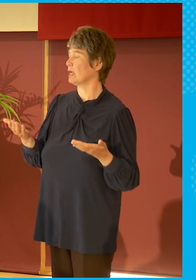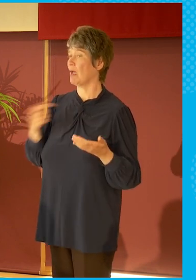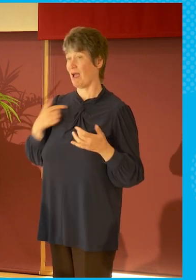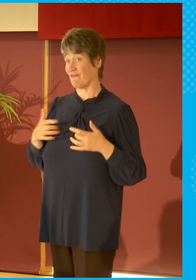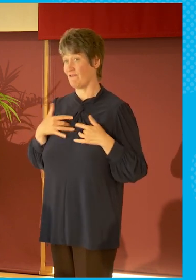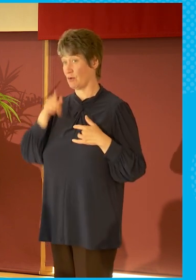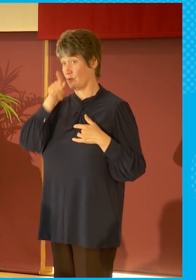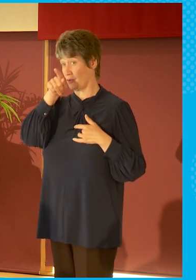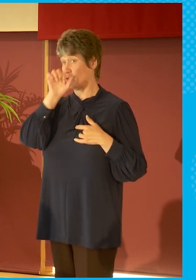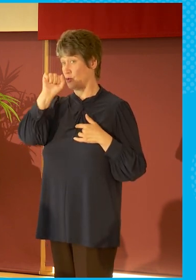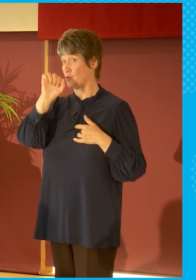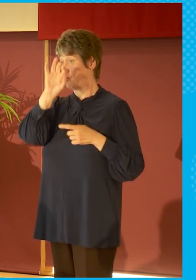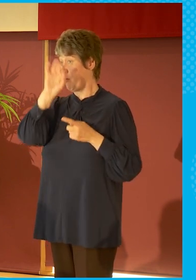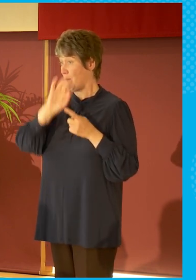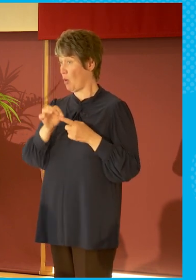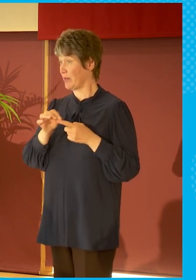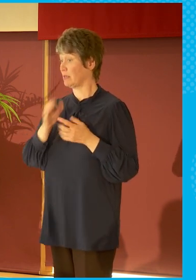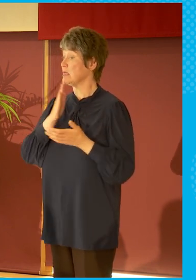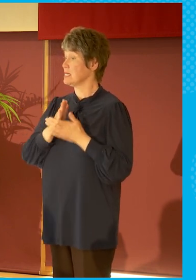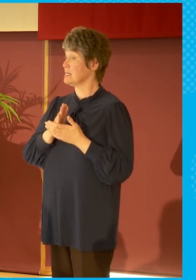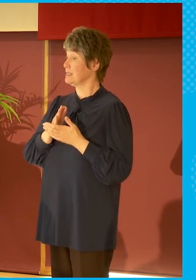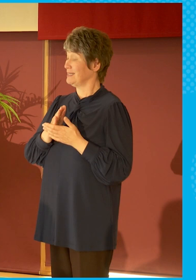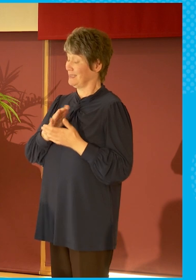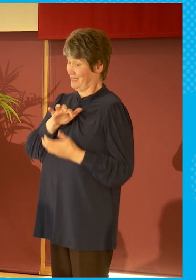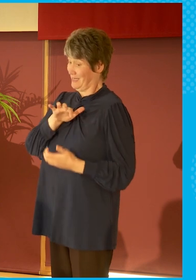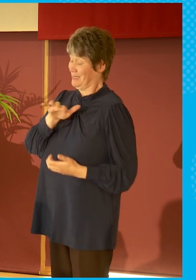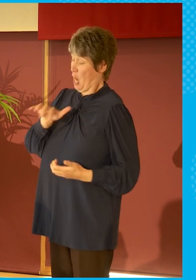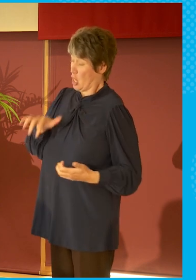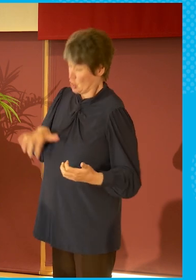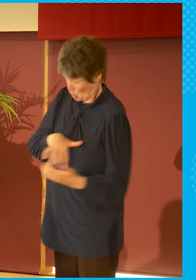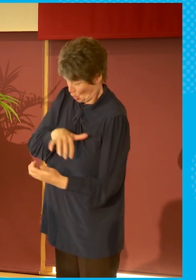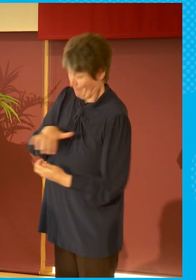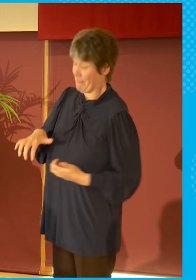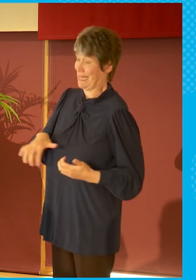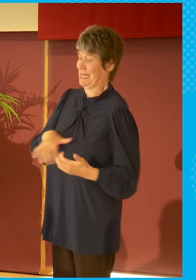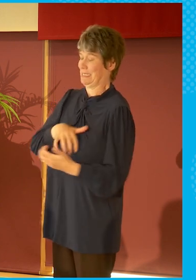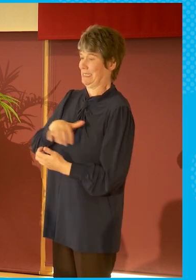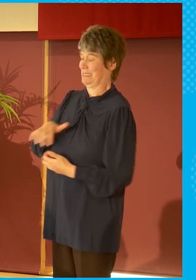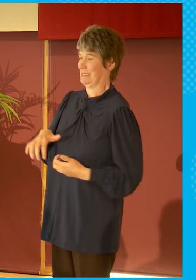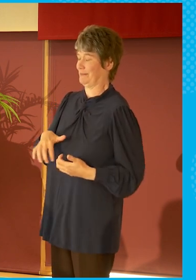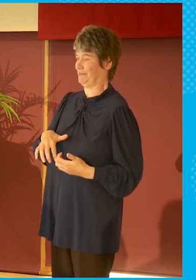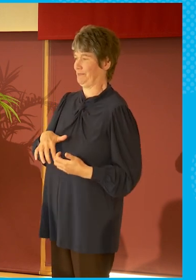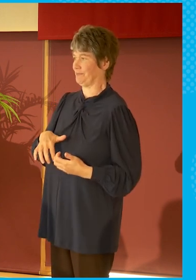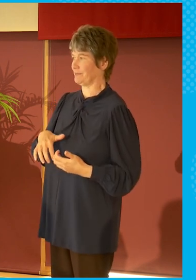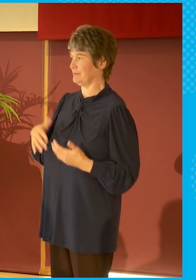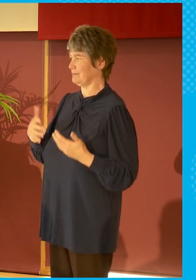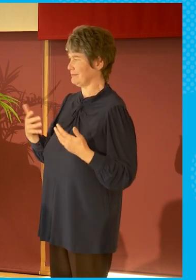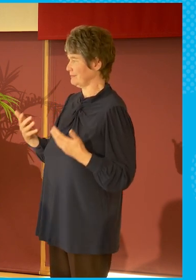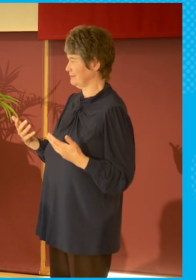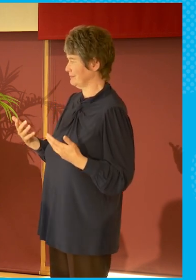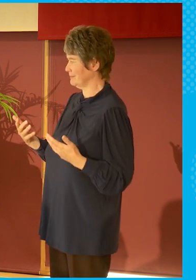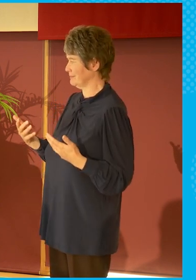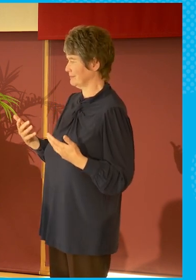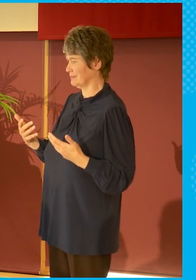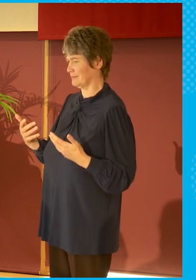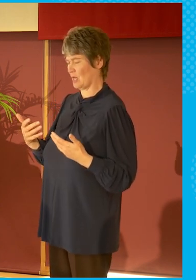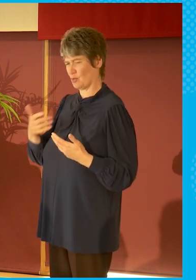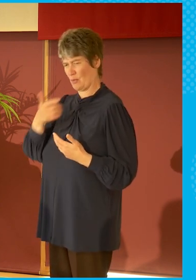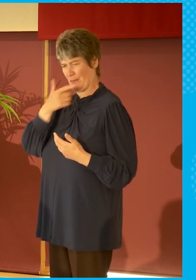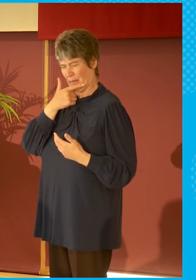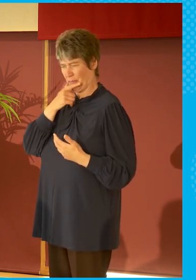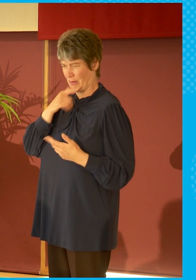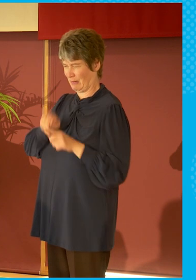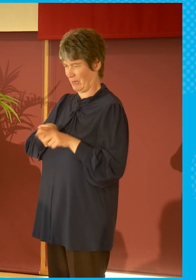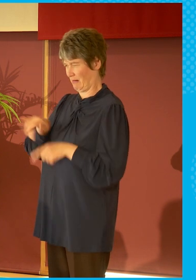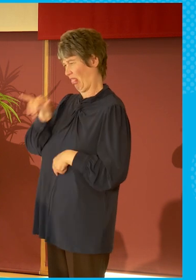that's extremely complicated. Why are people mistrustful of the press, for